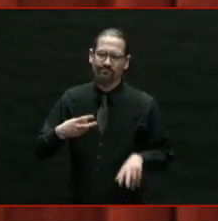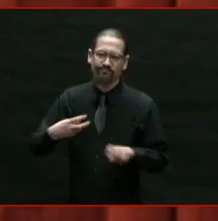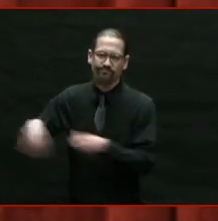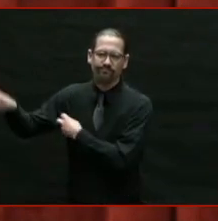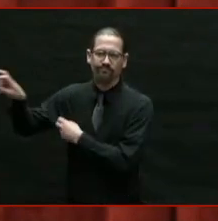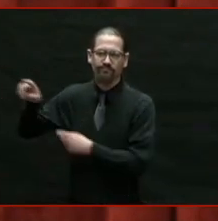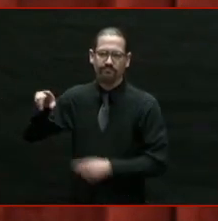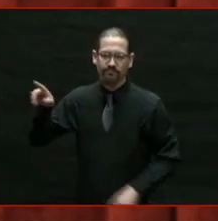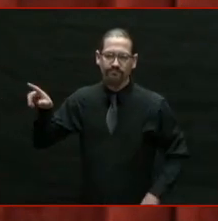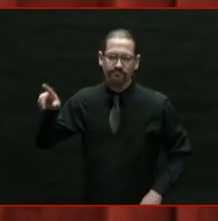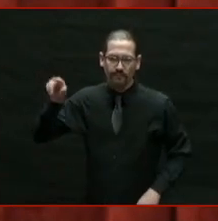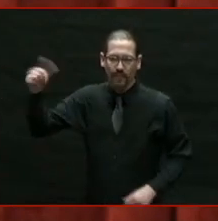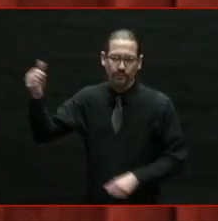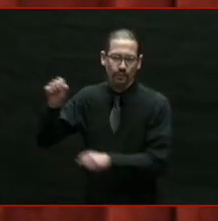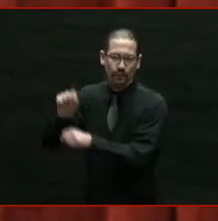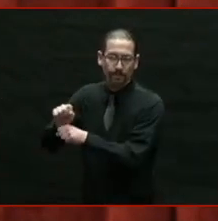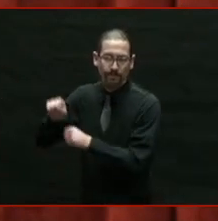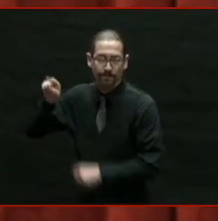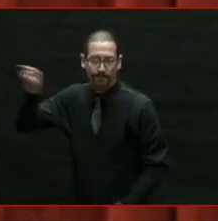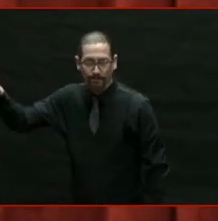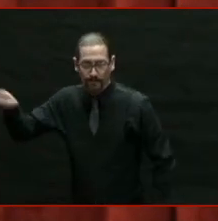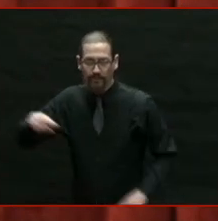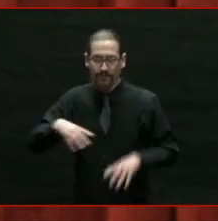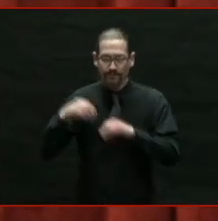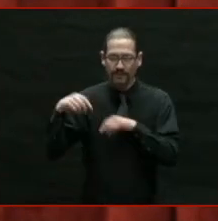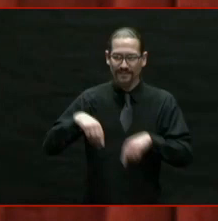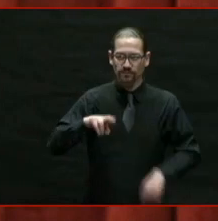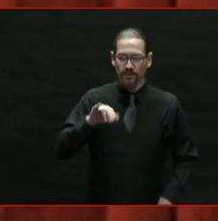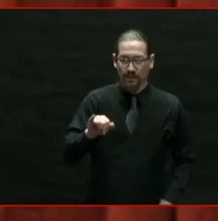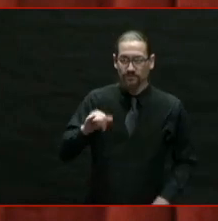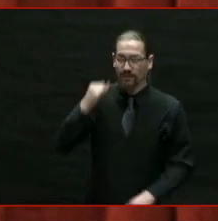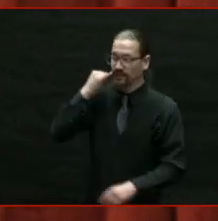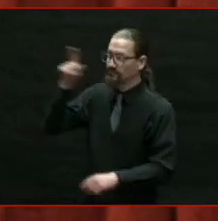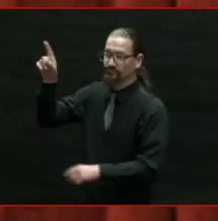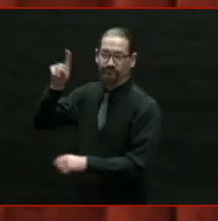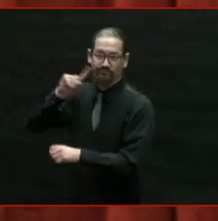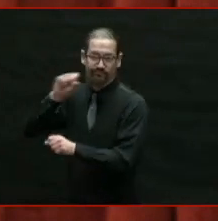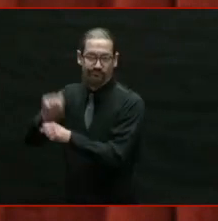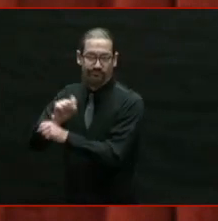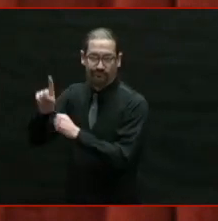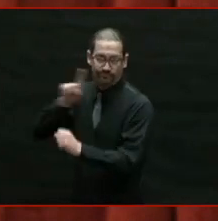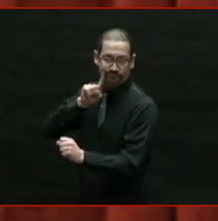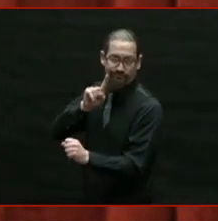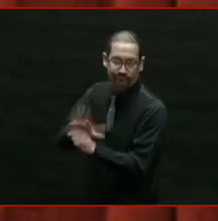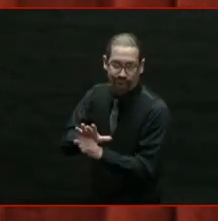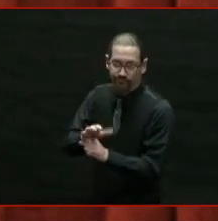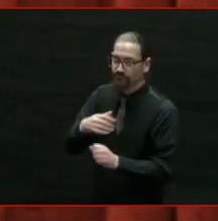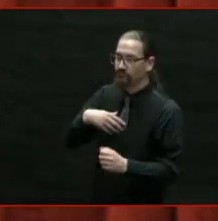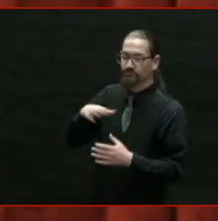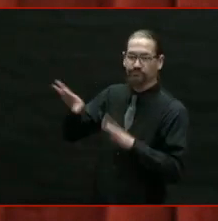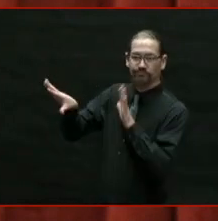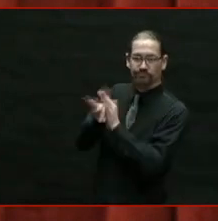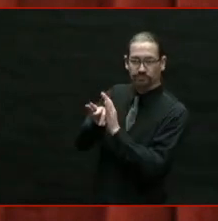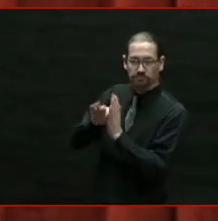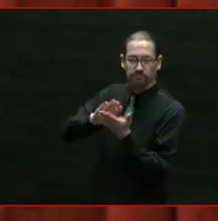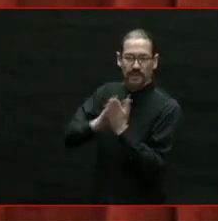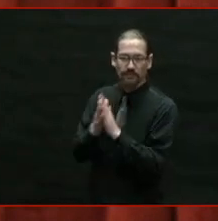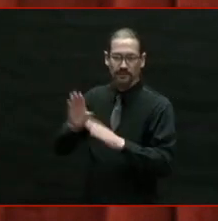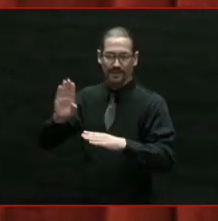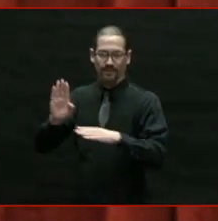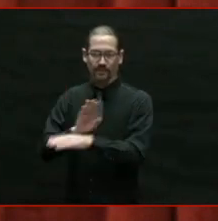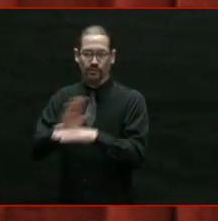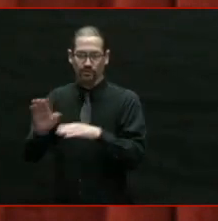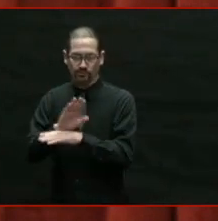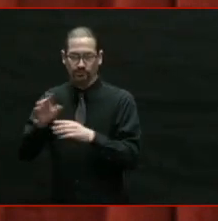If I'm confirmed as Commerce Secretary it will indeed be a privilege to serve in President Biden's